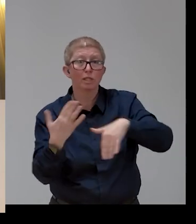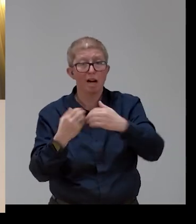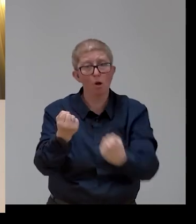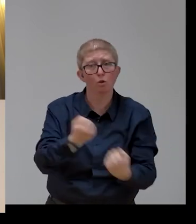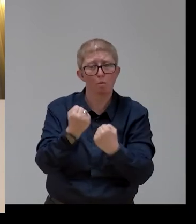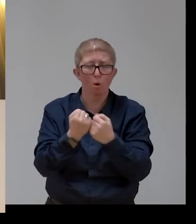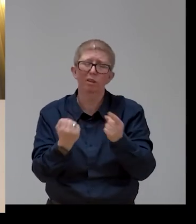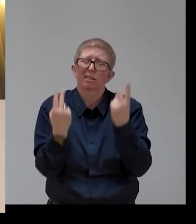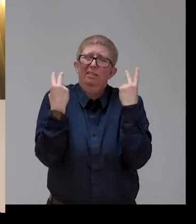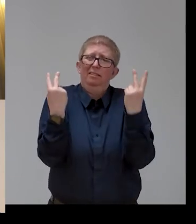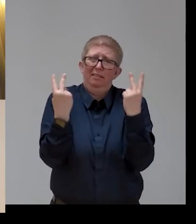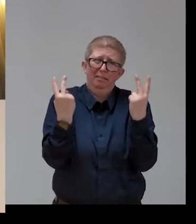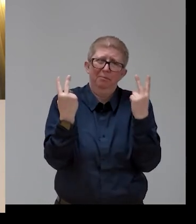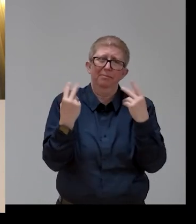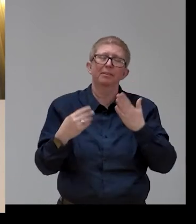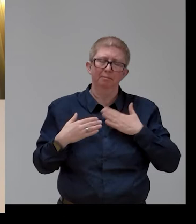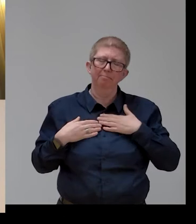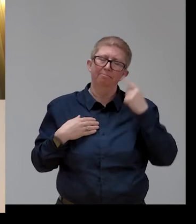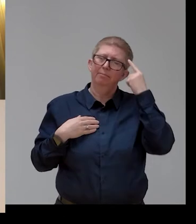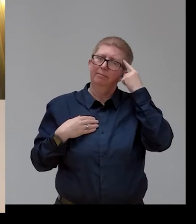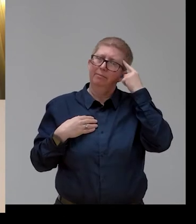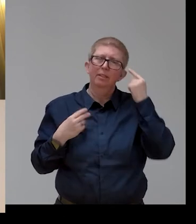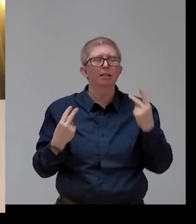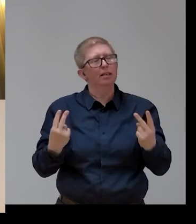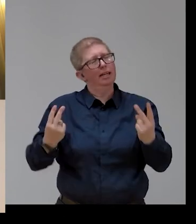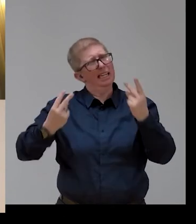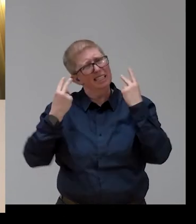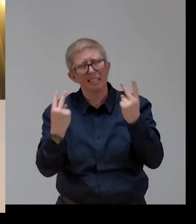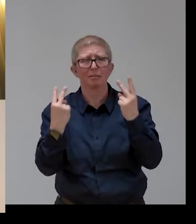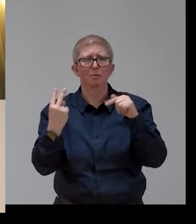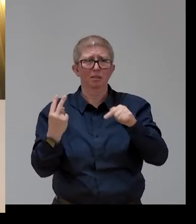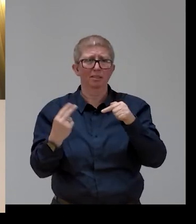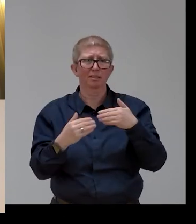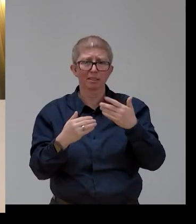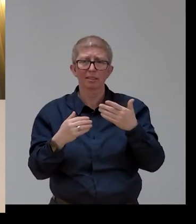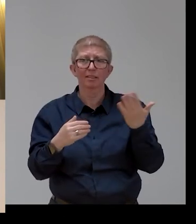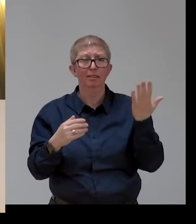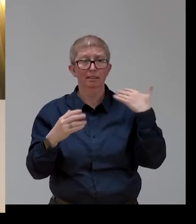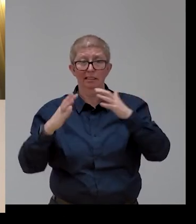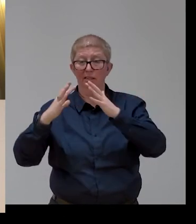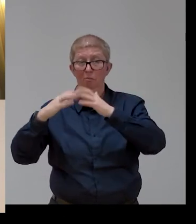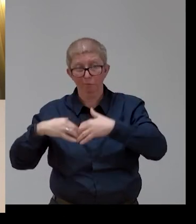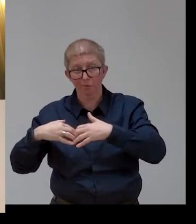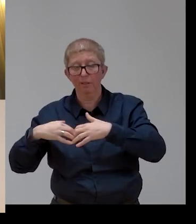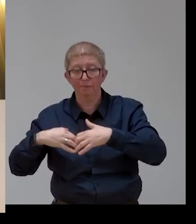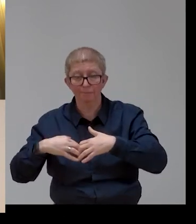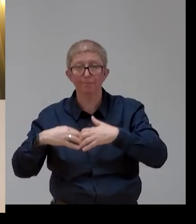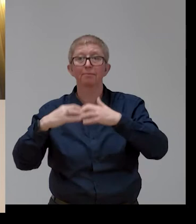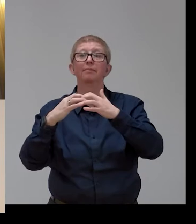important that the recovery plans at national level in each of the European